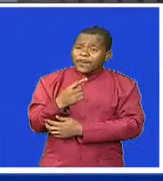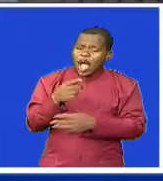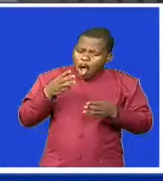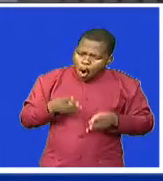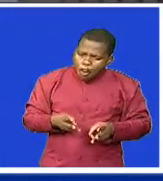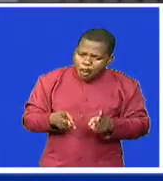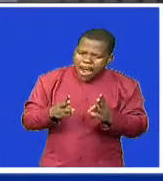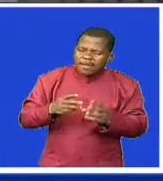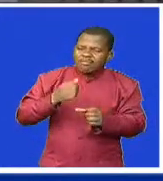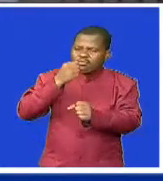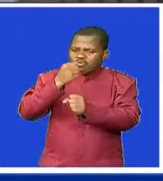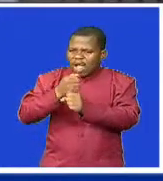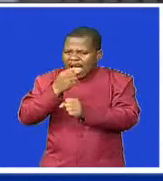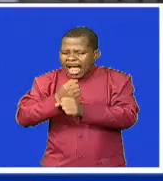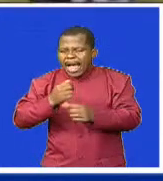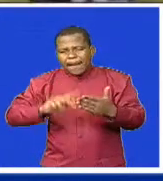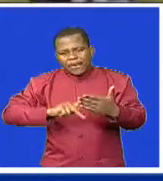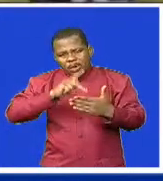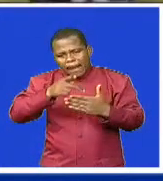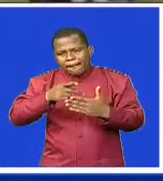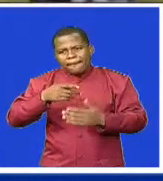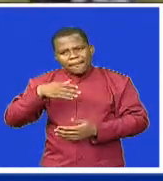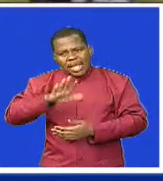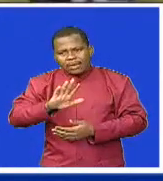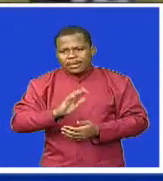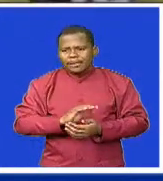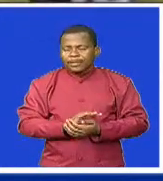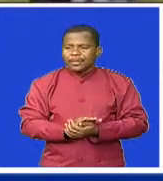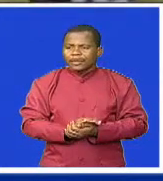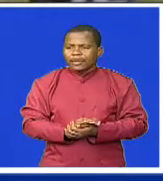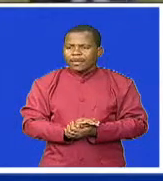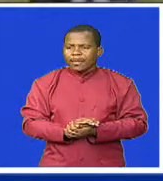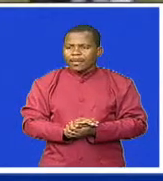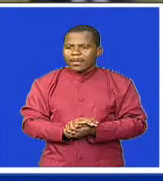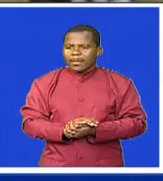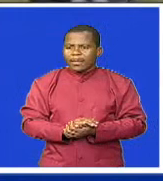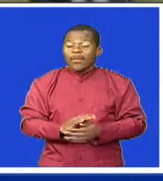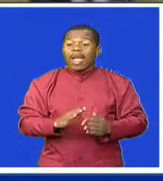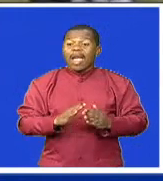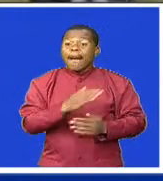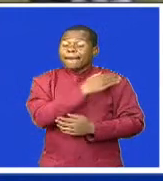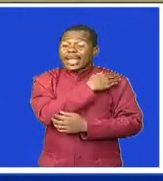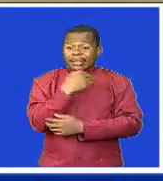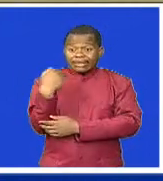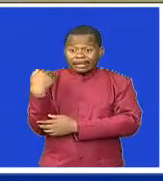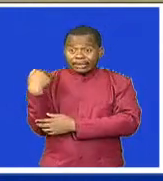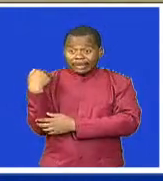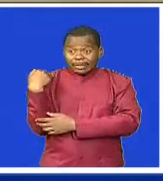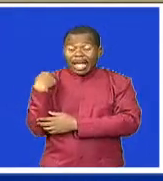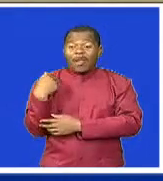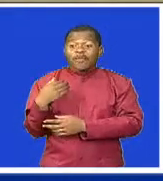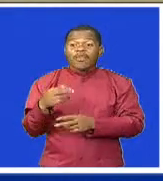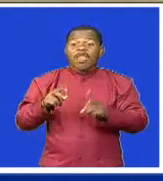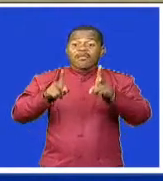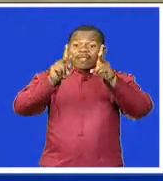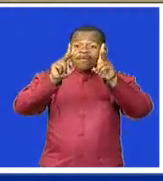of Tourism and Environmental Affairs says government alone cannot fight problems